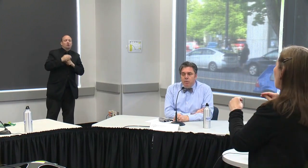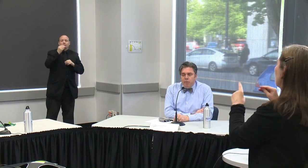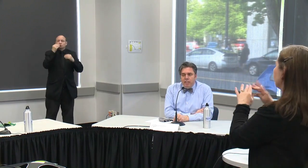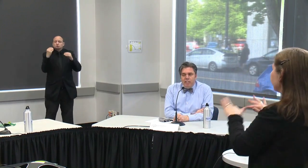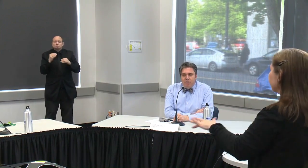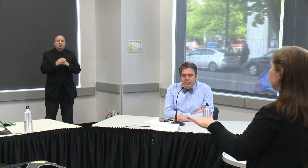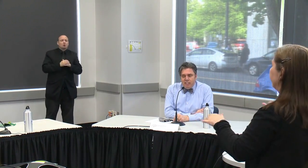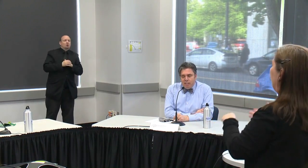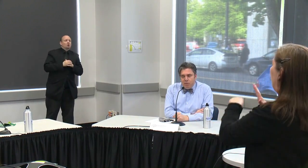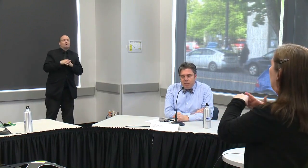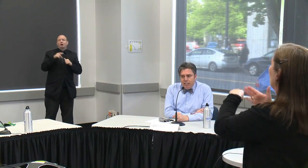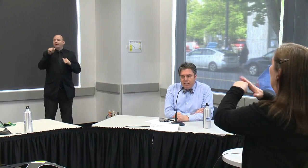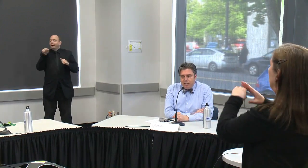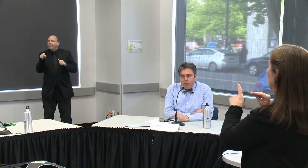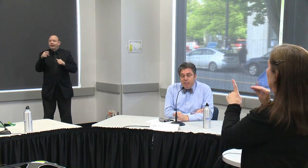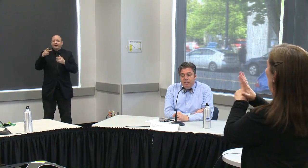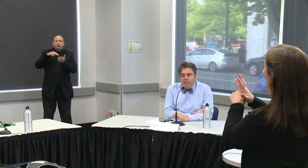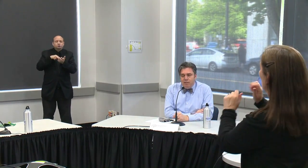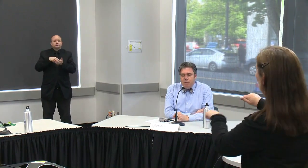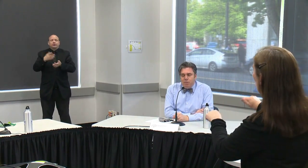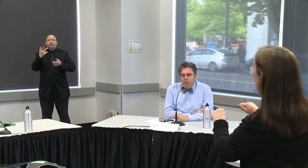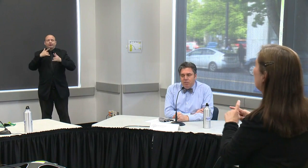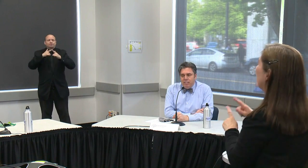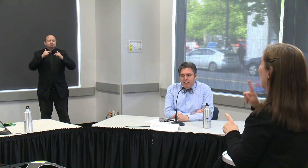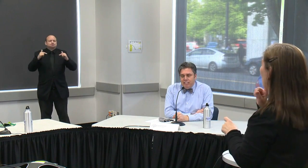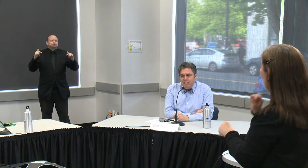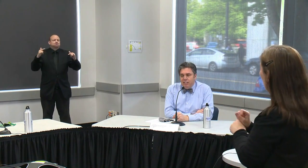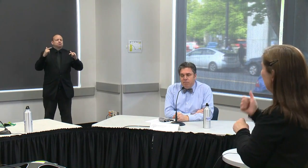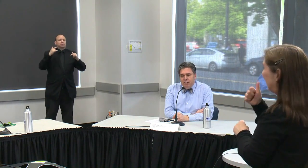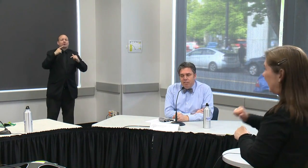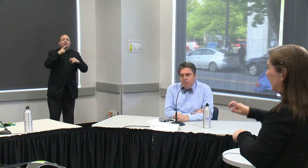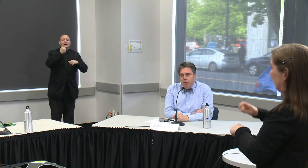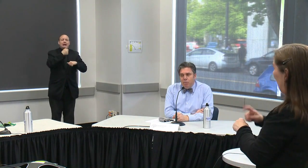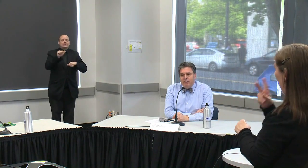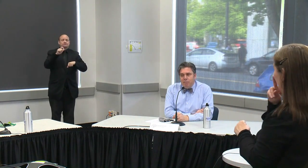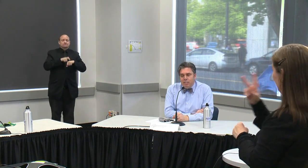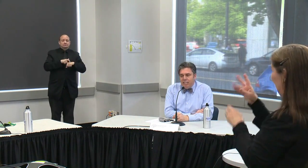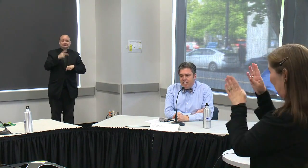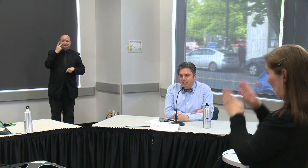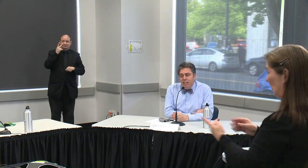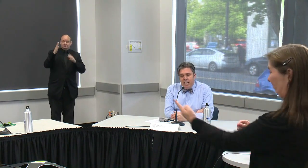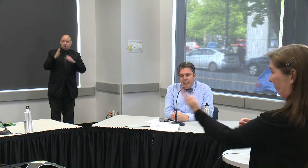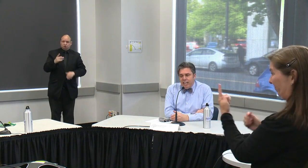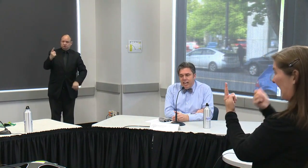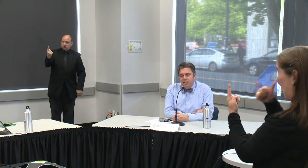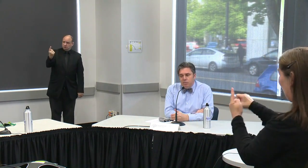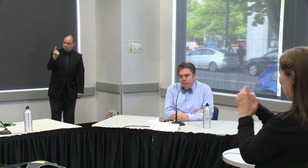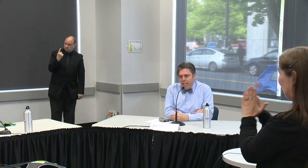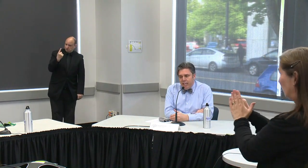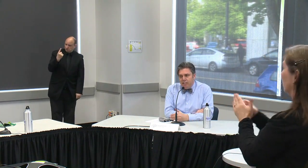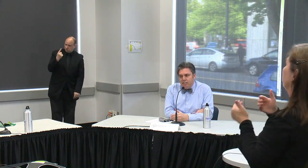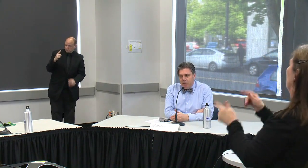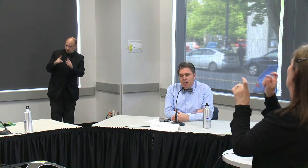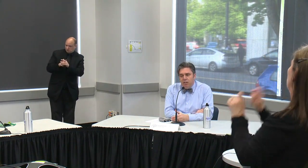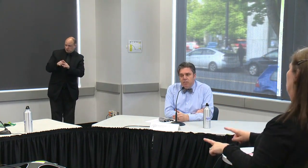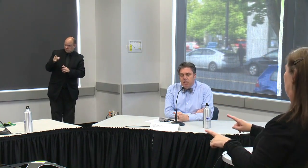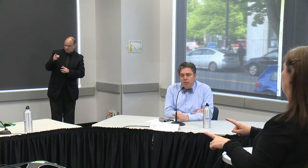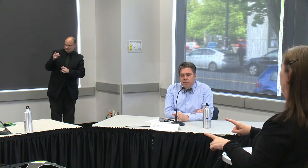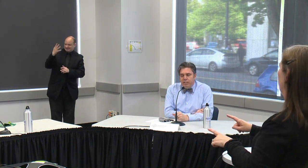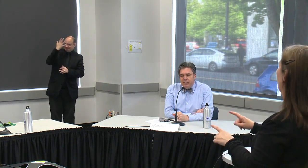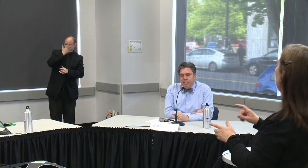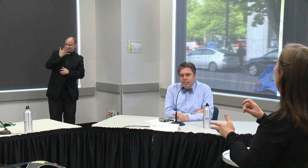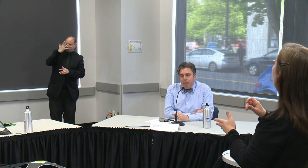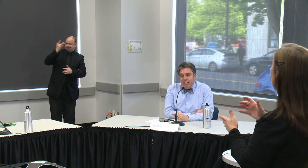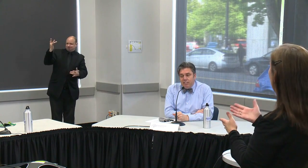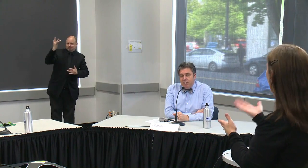but really if they see someone with tests with symptoms of covet 19 in front of them we want them to test and that guidance really has evolved